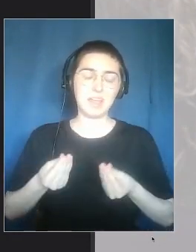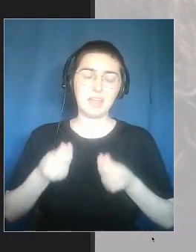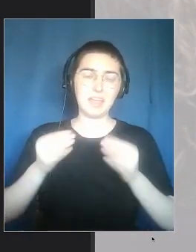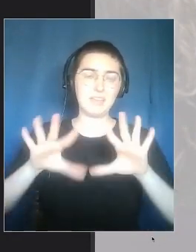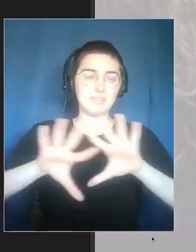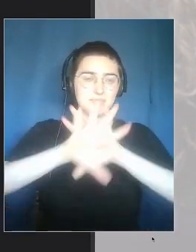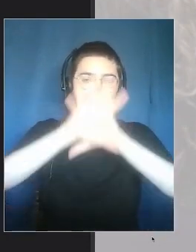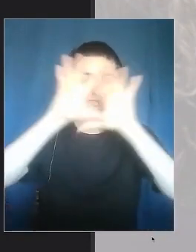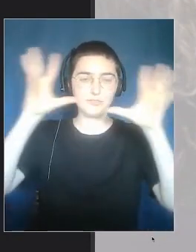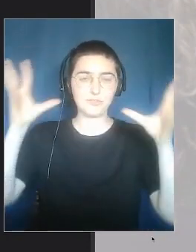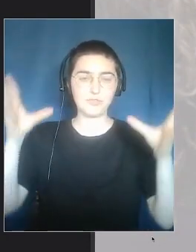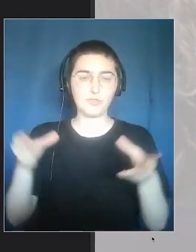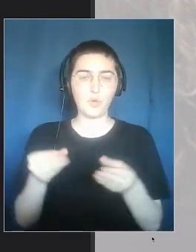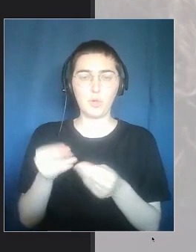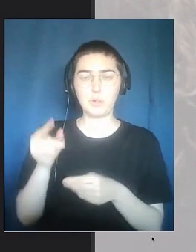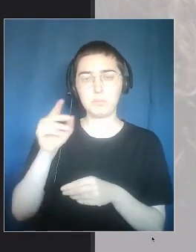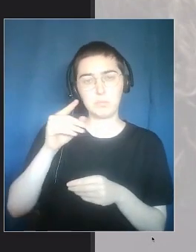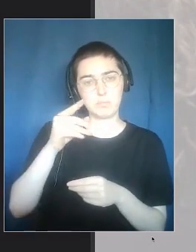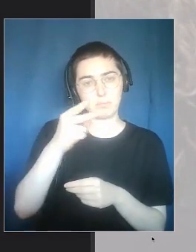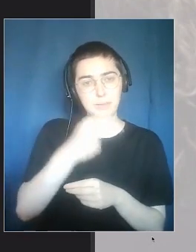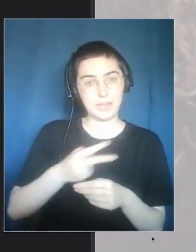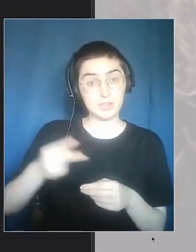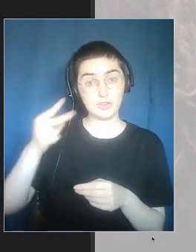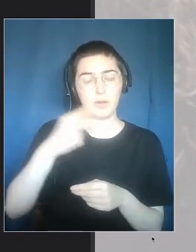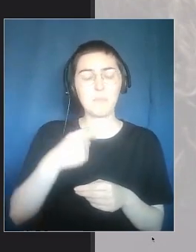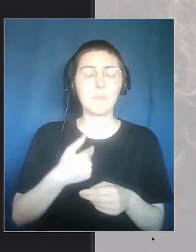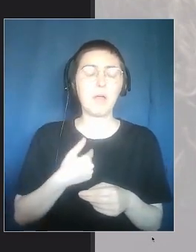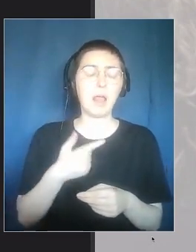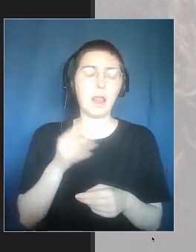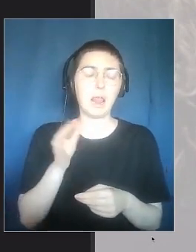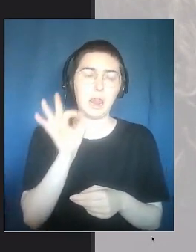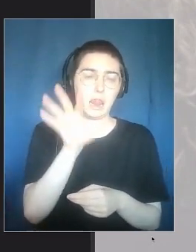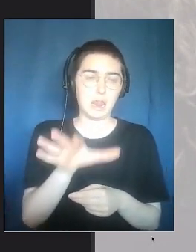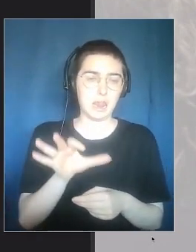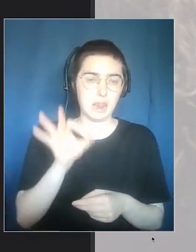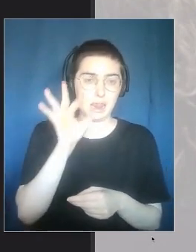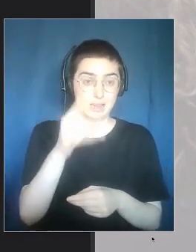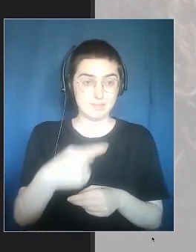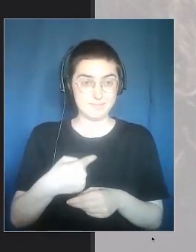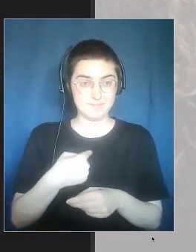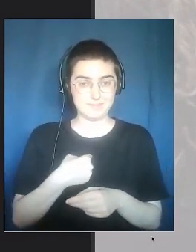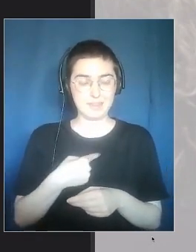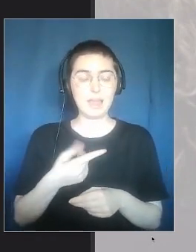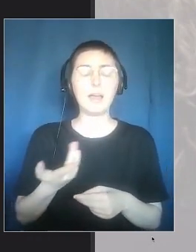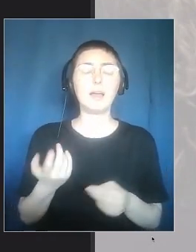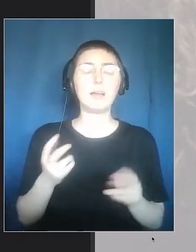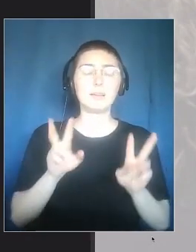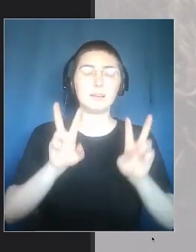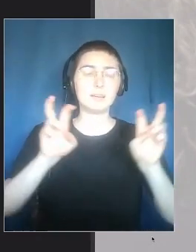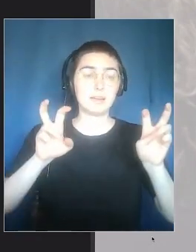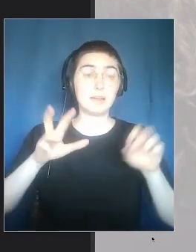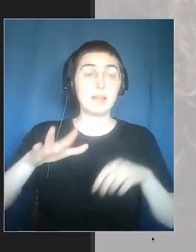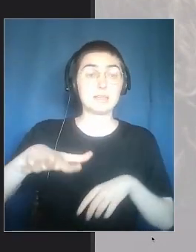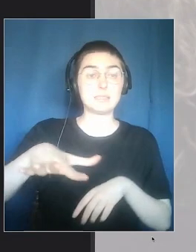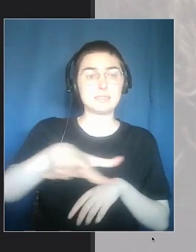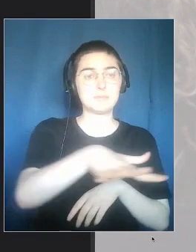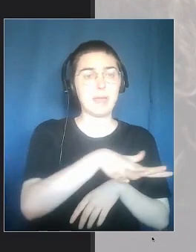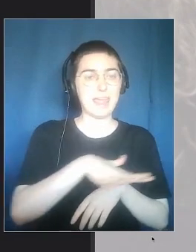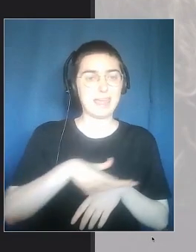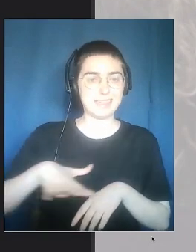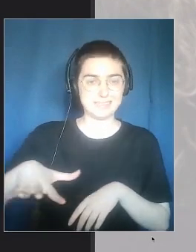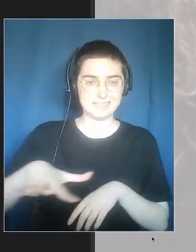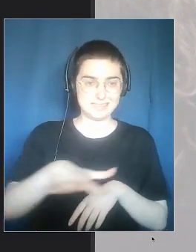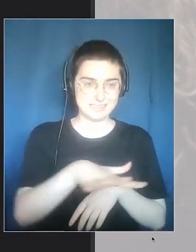Saline plays have a lot of dimensions, which I wanted to analyze with you. The first one is the space dimension.